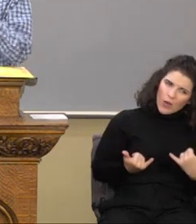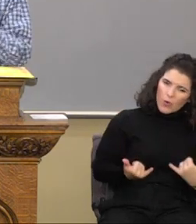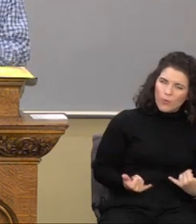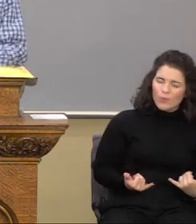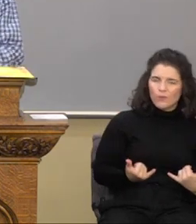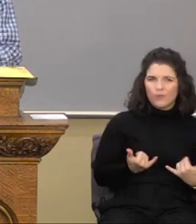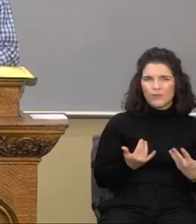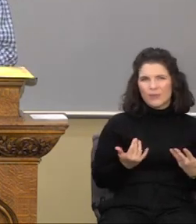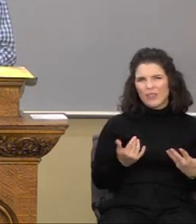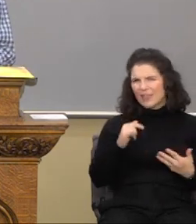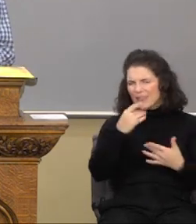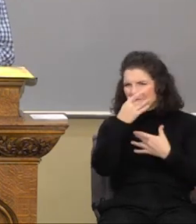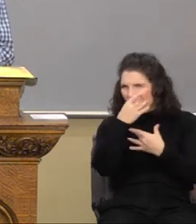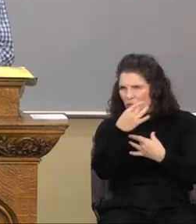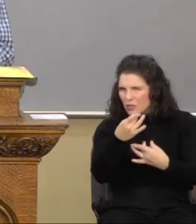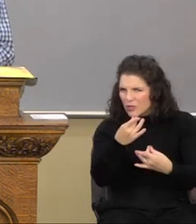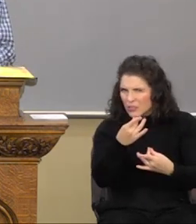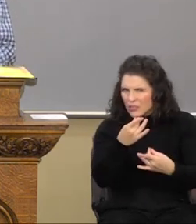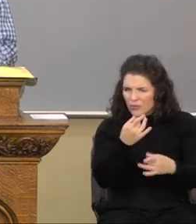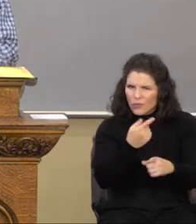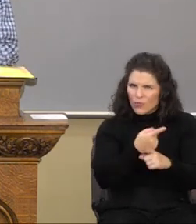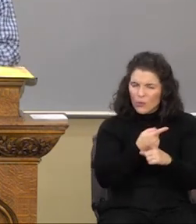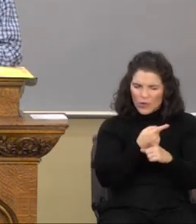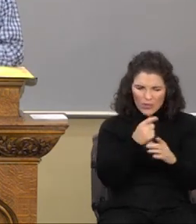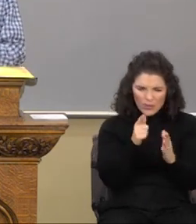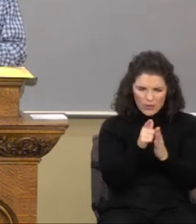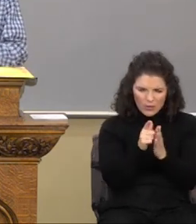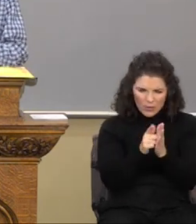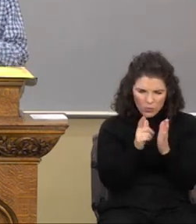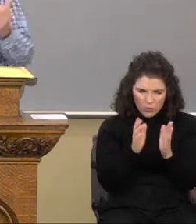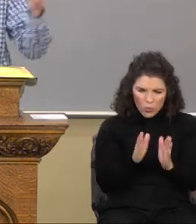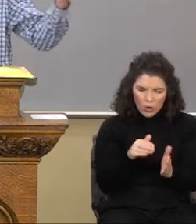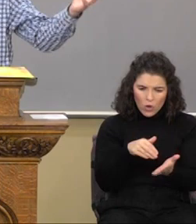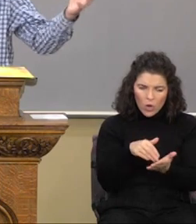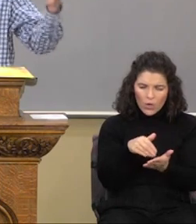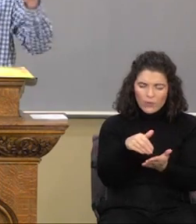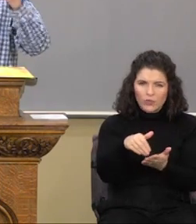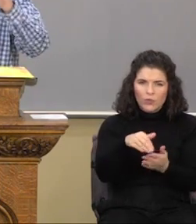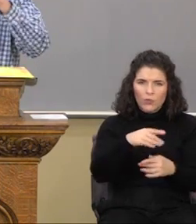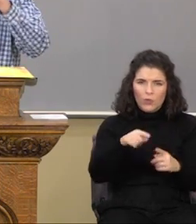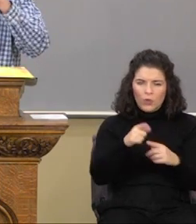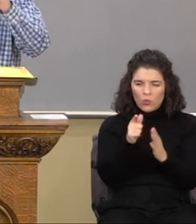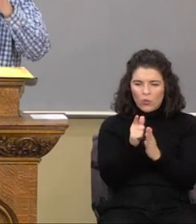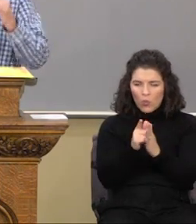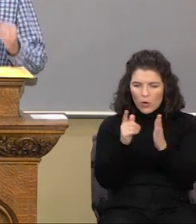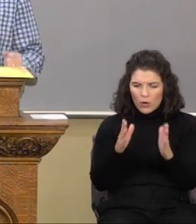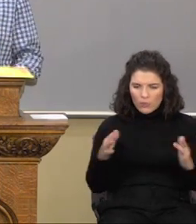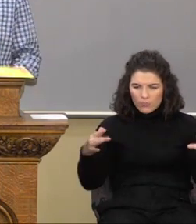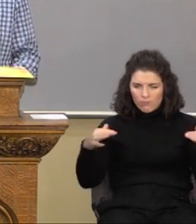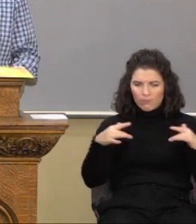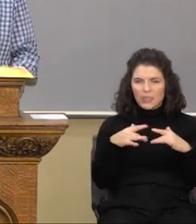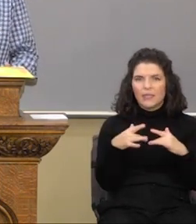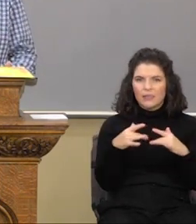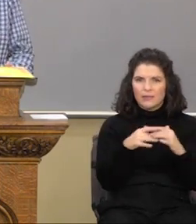by the way, isn't it interesting that lawyers, you know, oftentimes when lawyers meet, one of the, and they begin